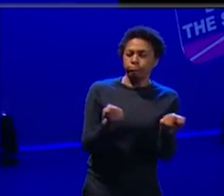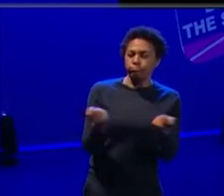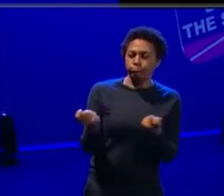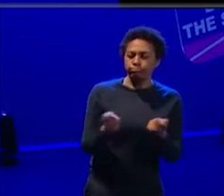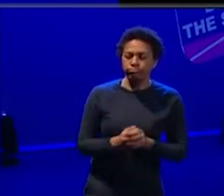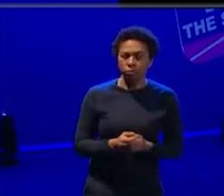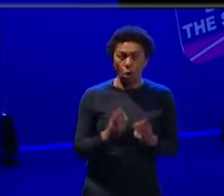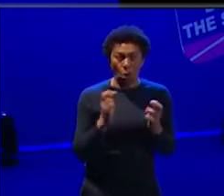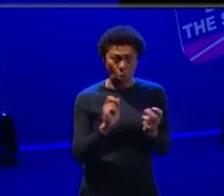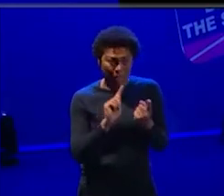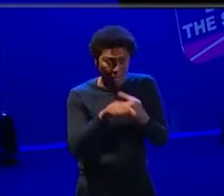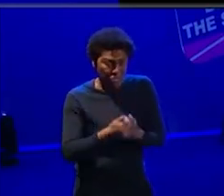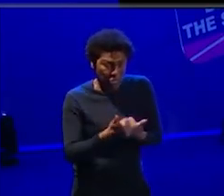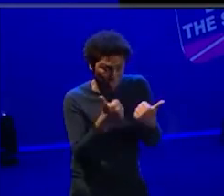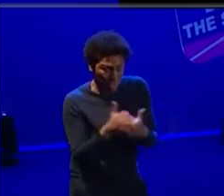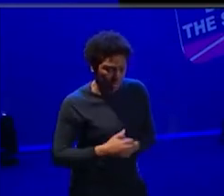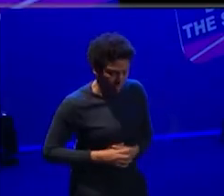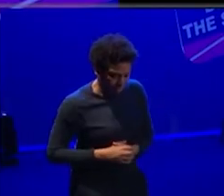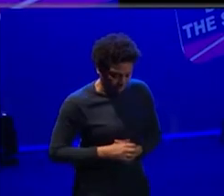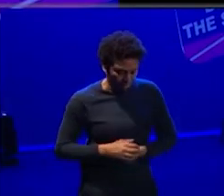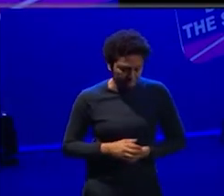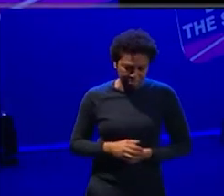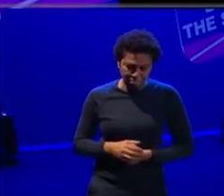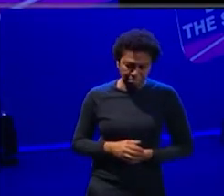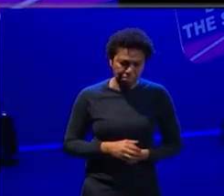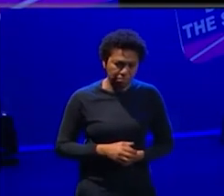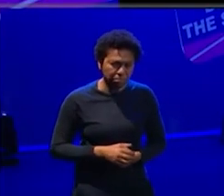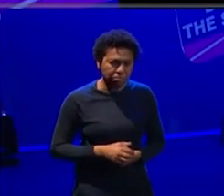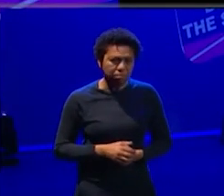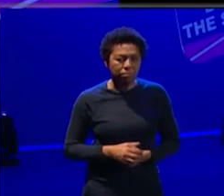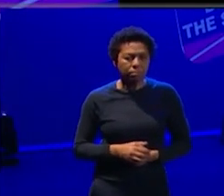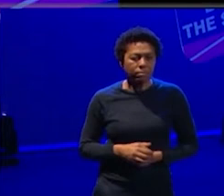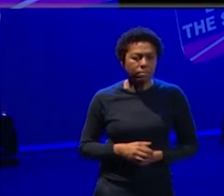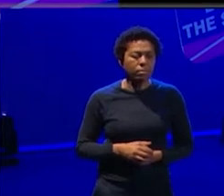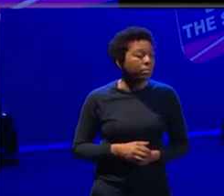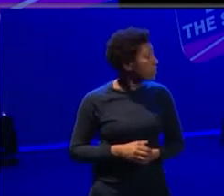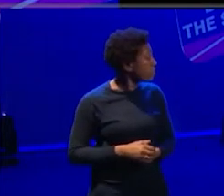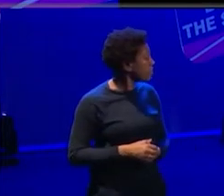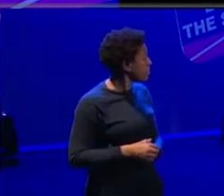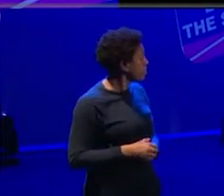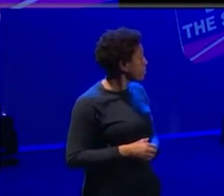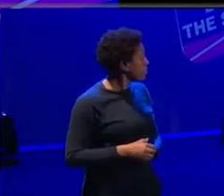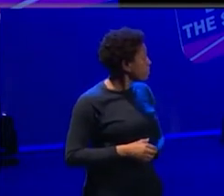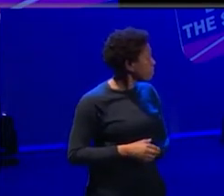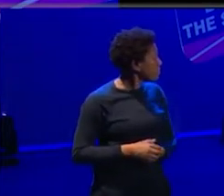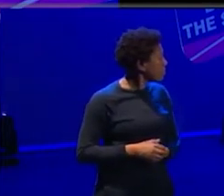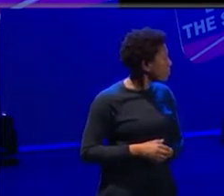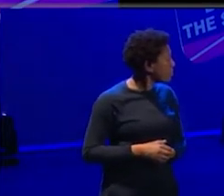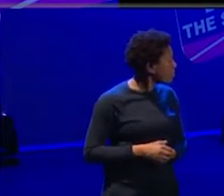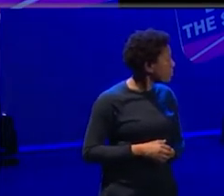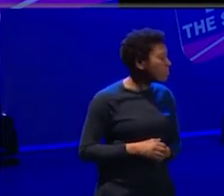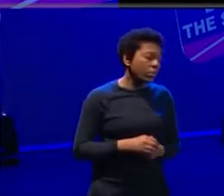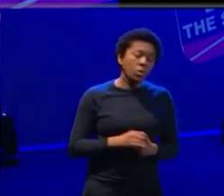I hope that was an answer of some description. I was going to say, I mean, I've worked in some of those organizations where I've been